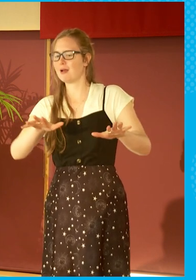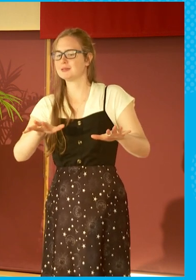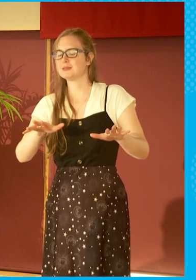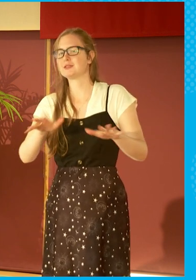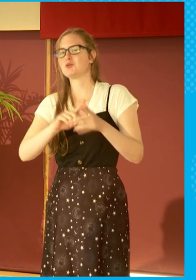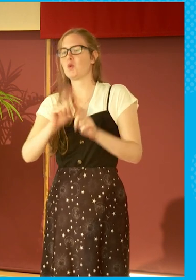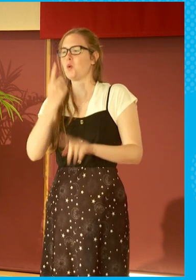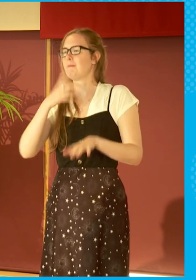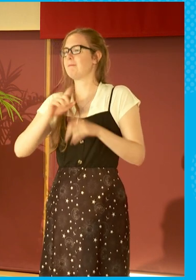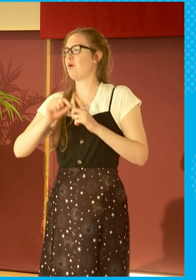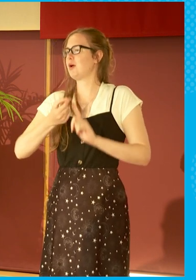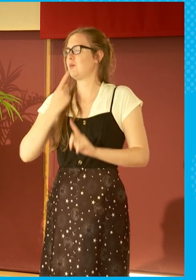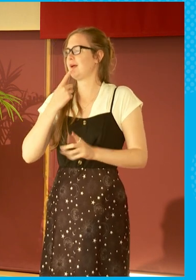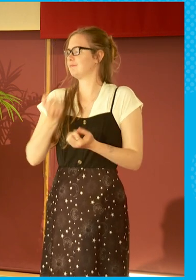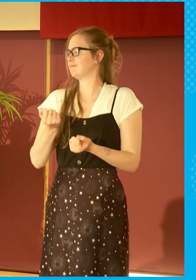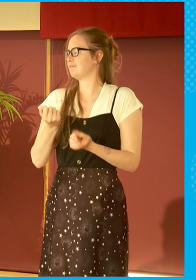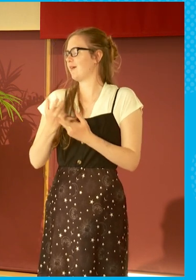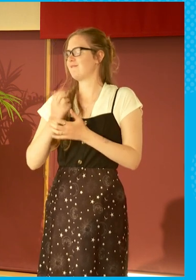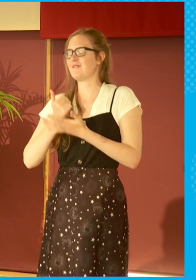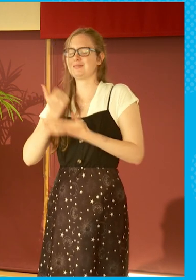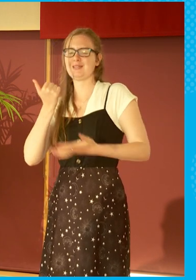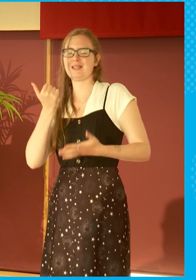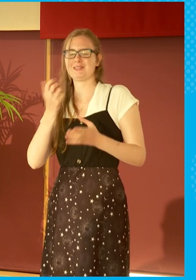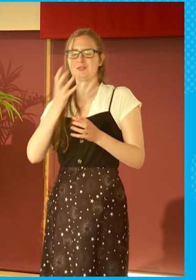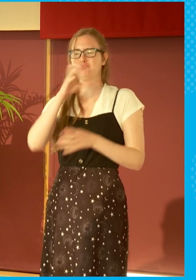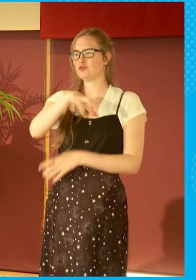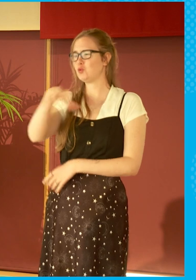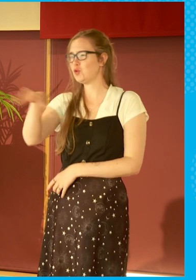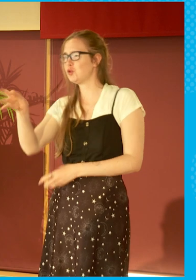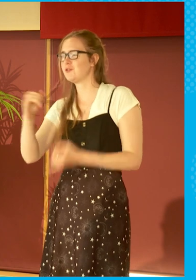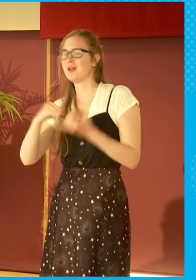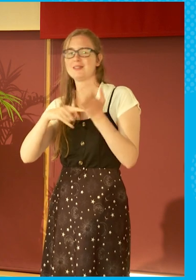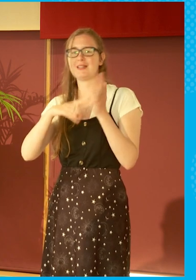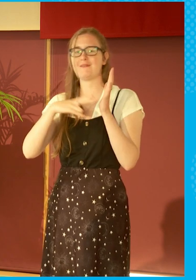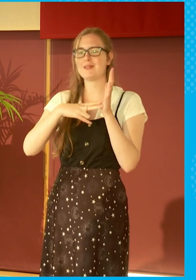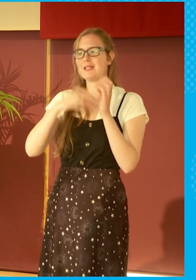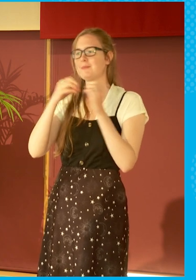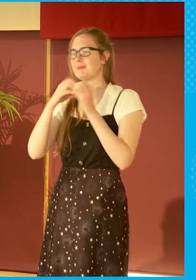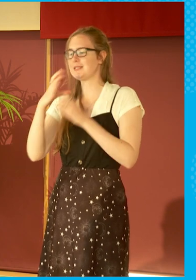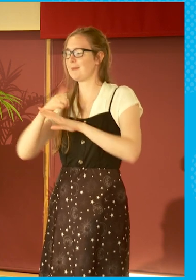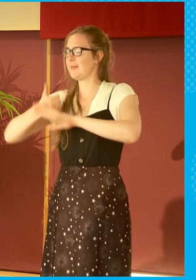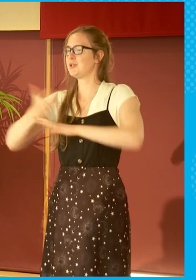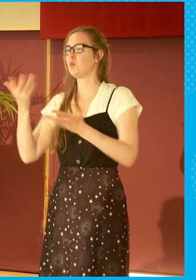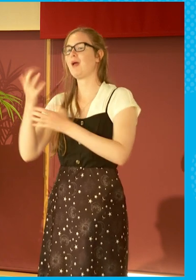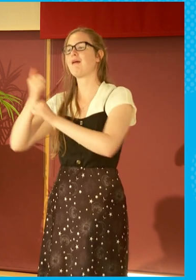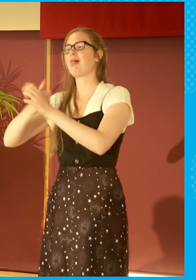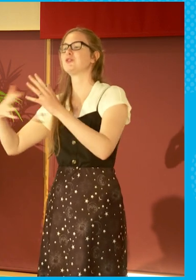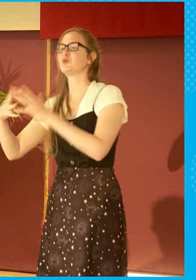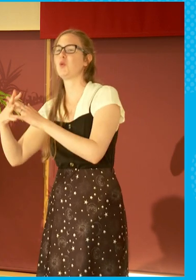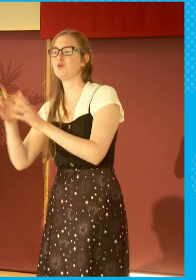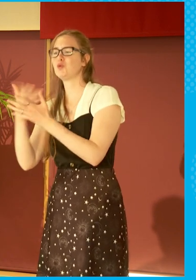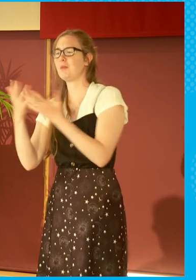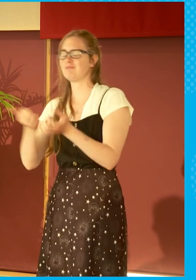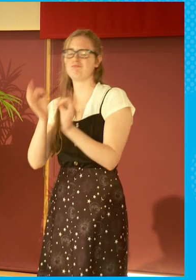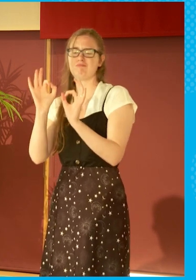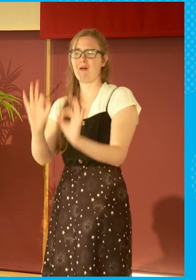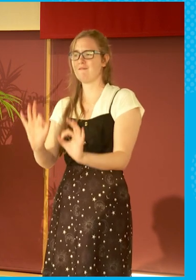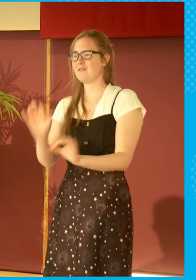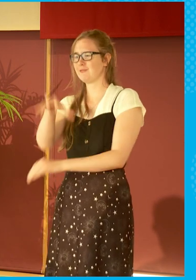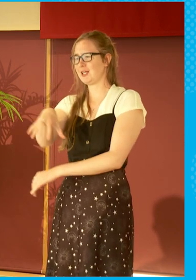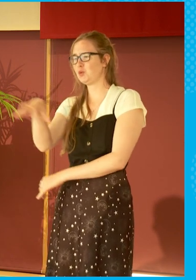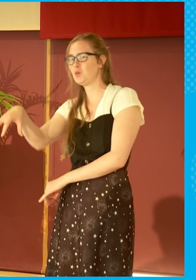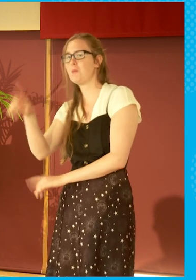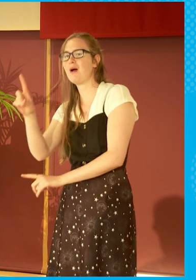we've got fantastic studios, both for STV and BBC in Glasgow. But there was a concern at one point that